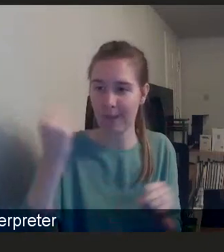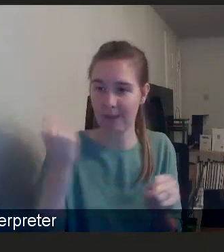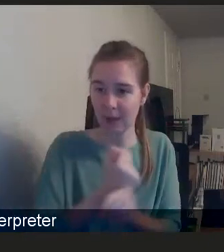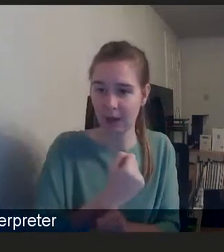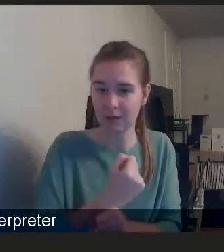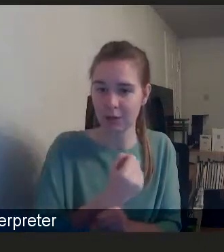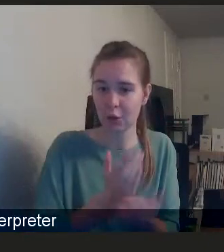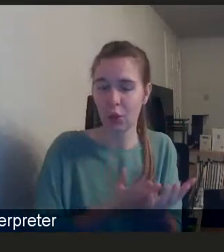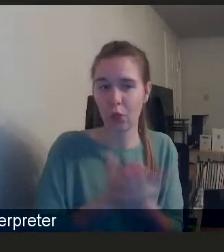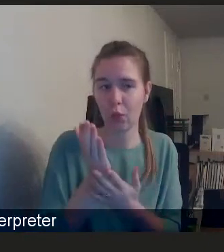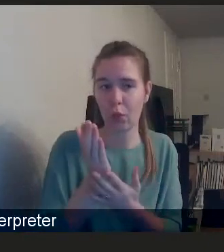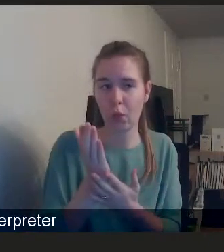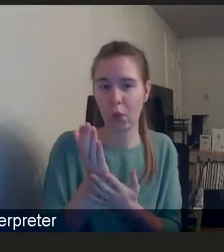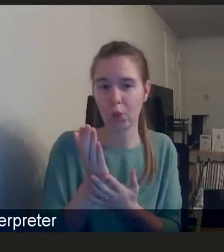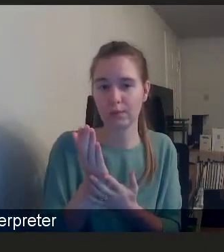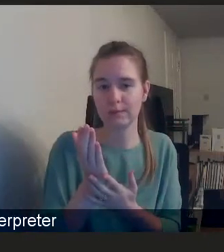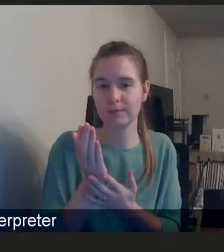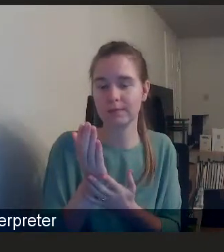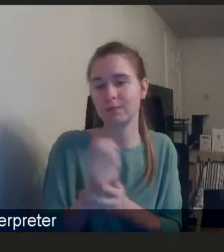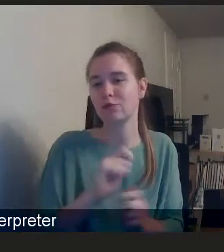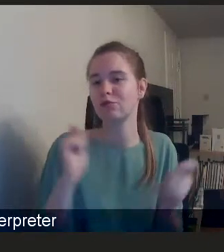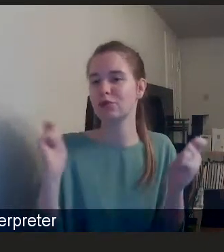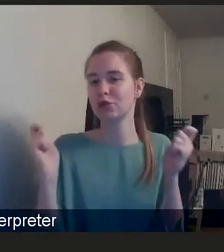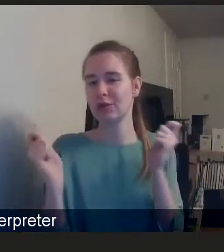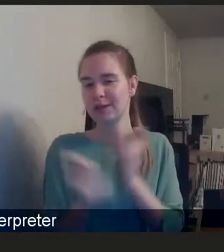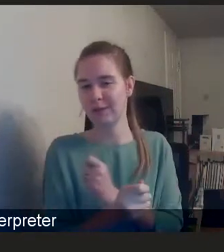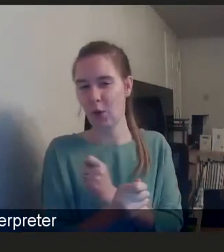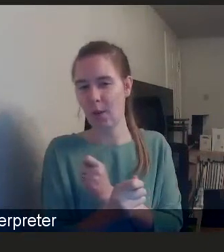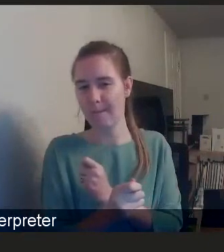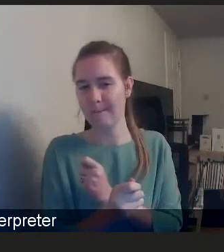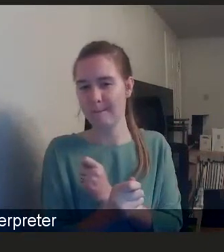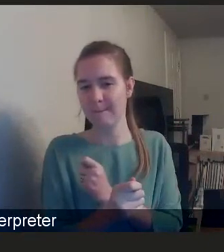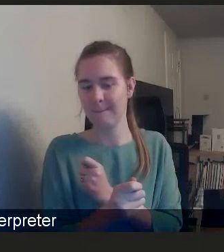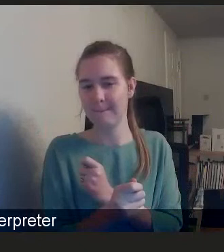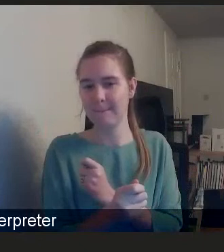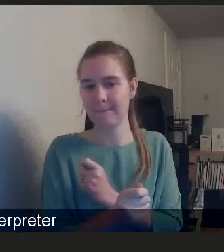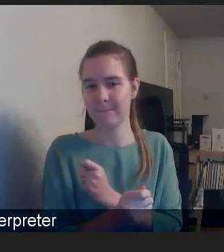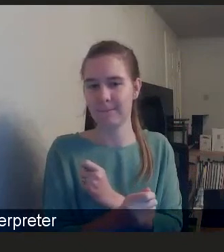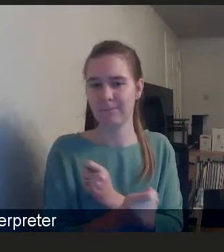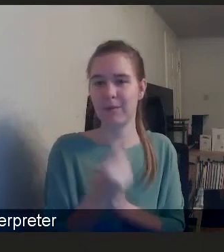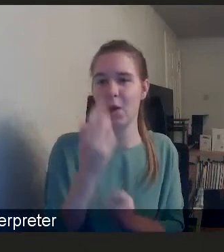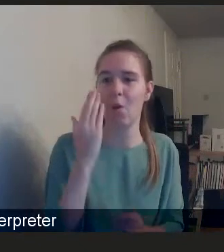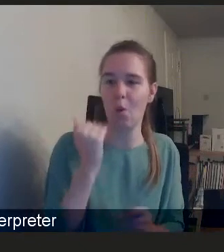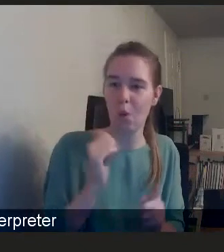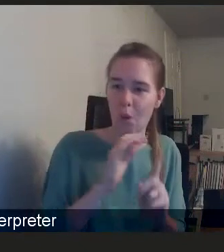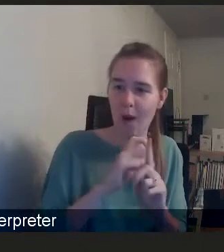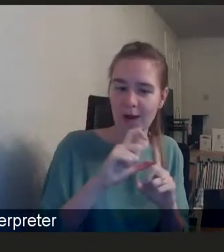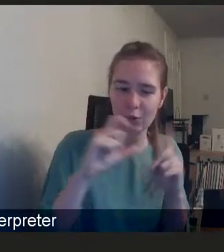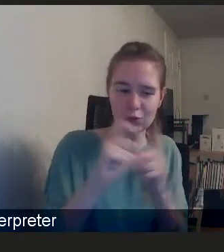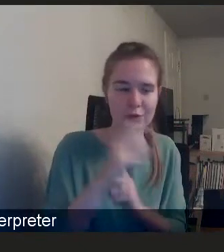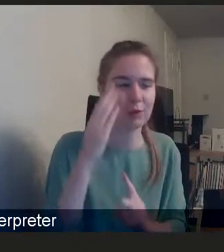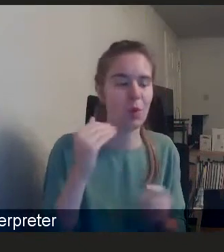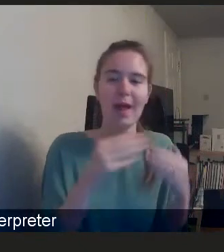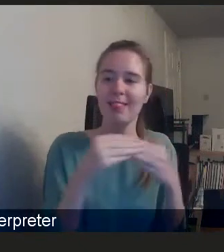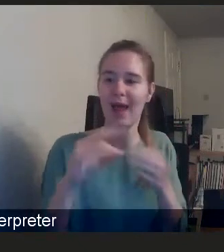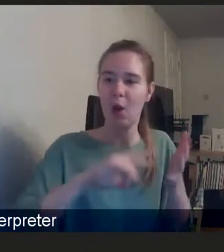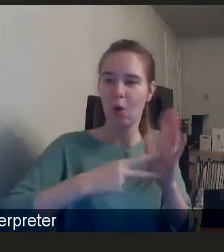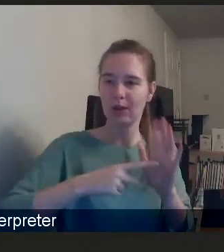transforming white led organisations, white communities to be able to understand the